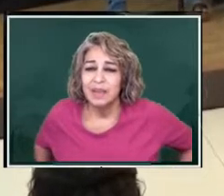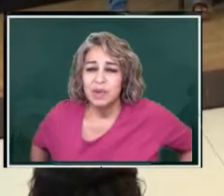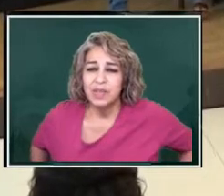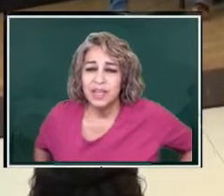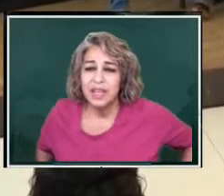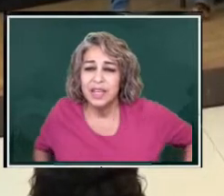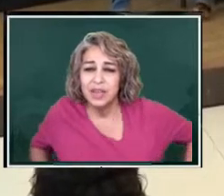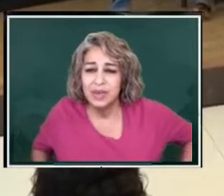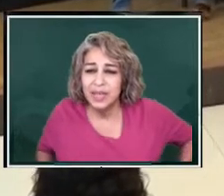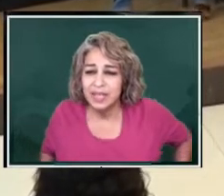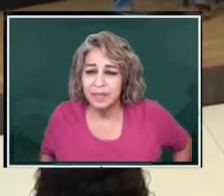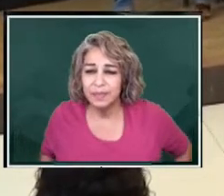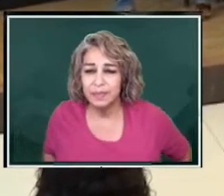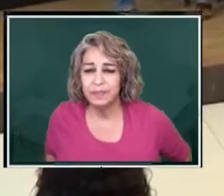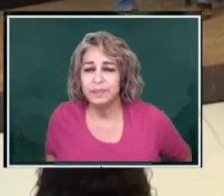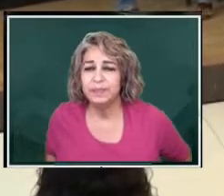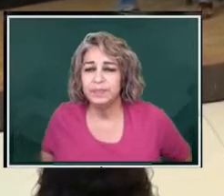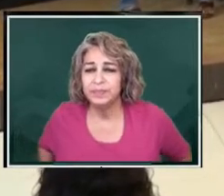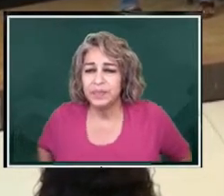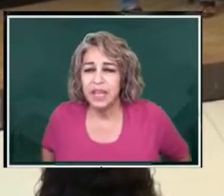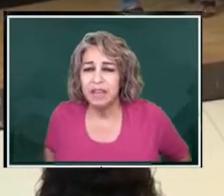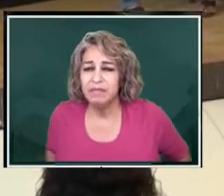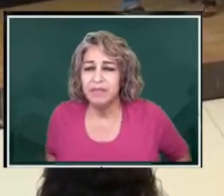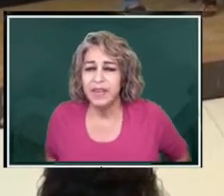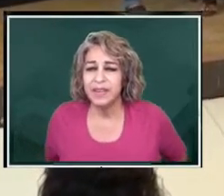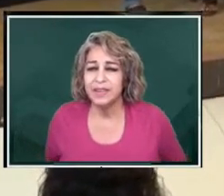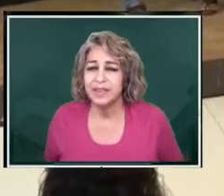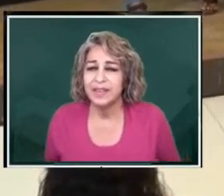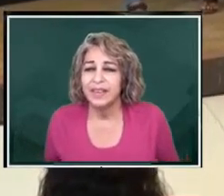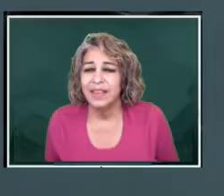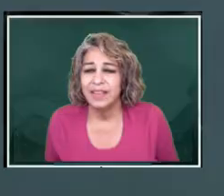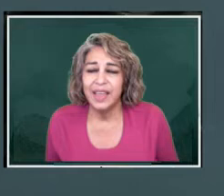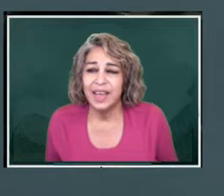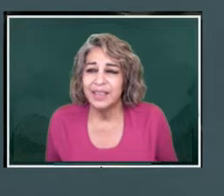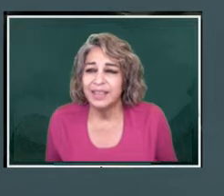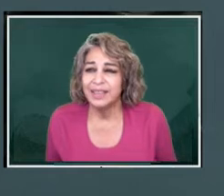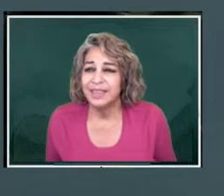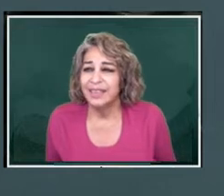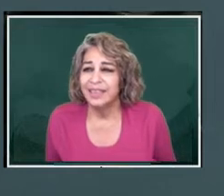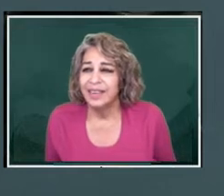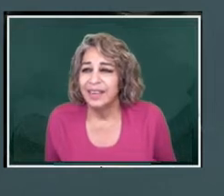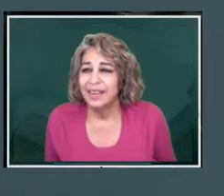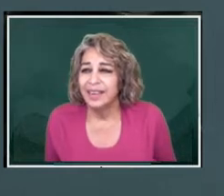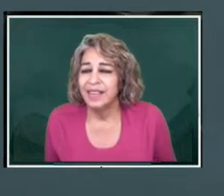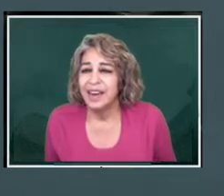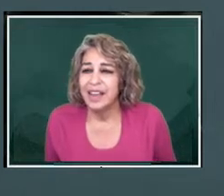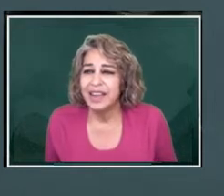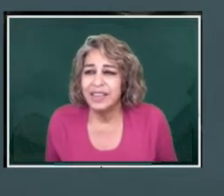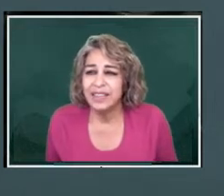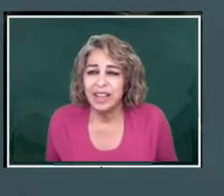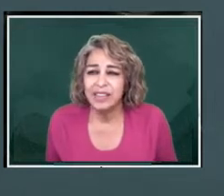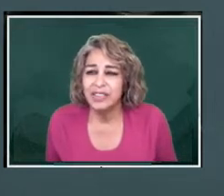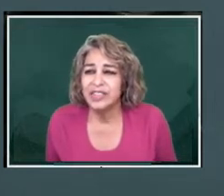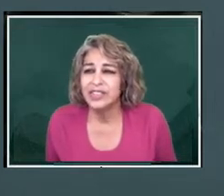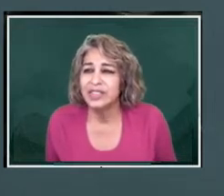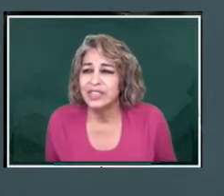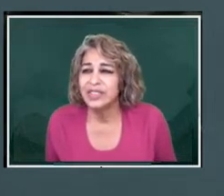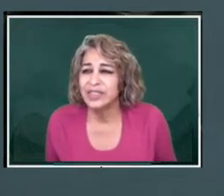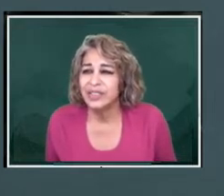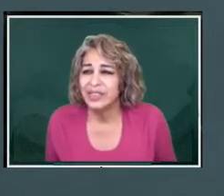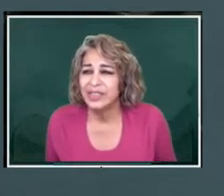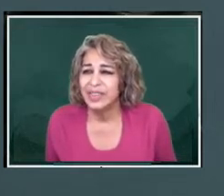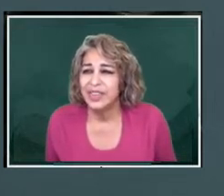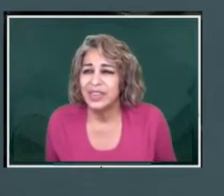The most they do is invent that, that I eat sausages